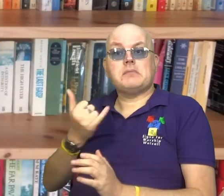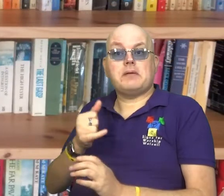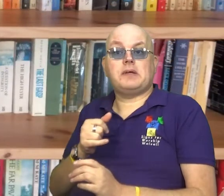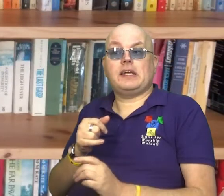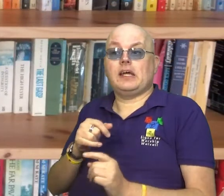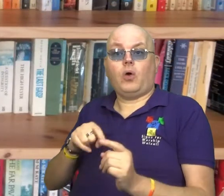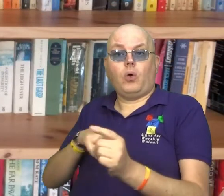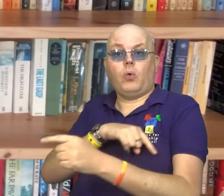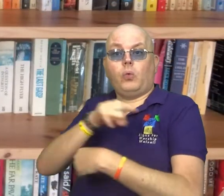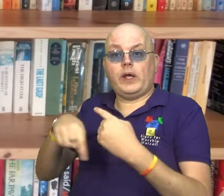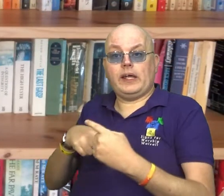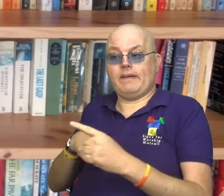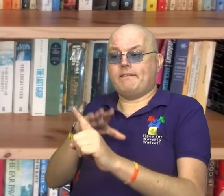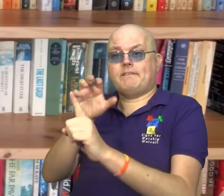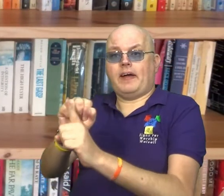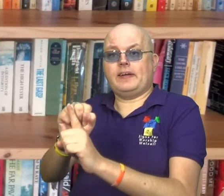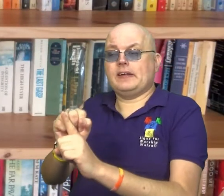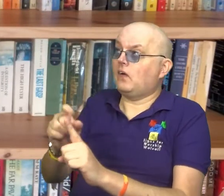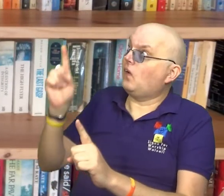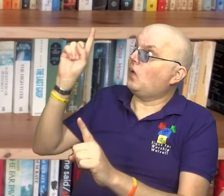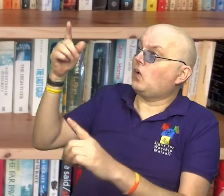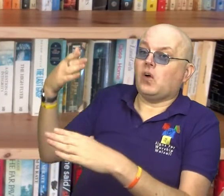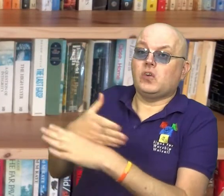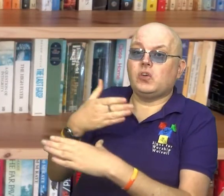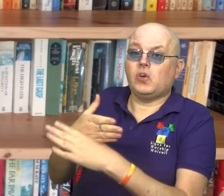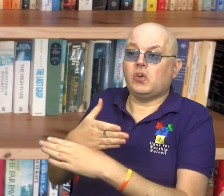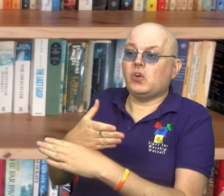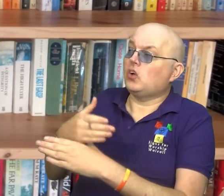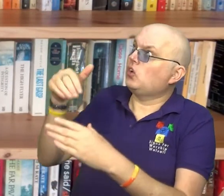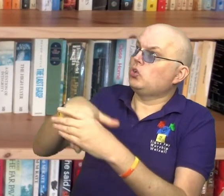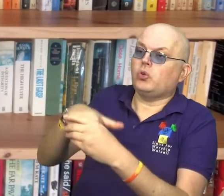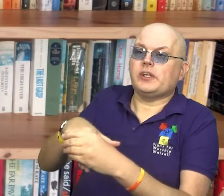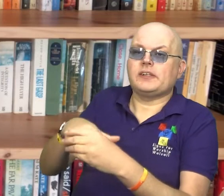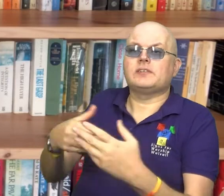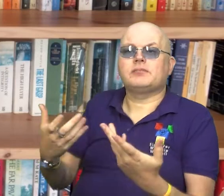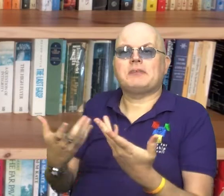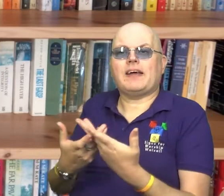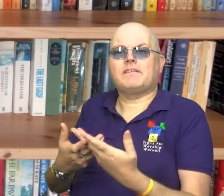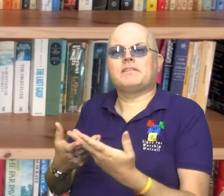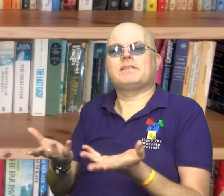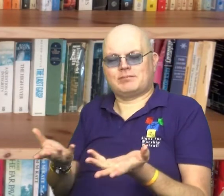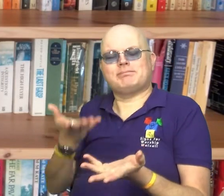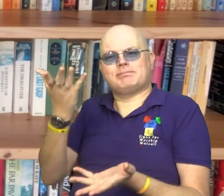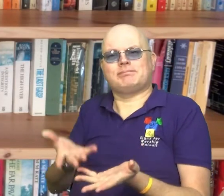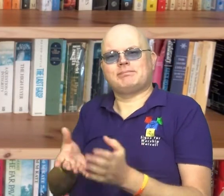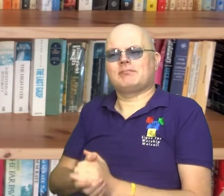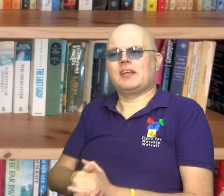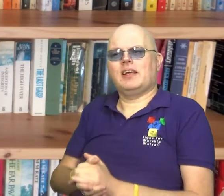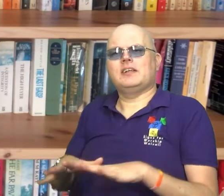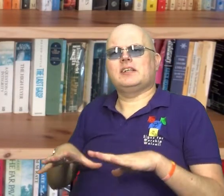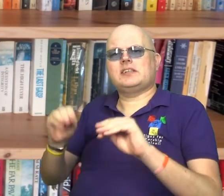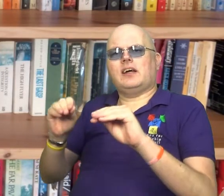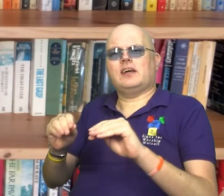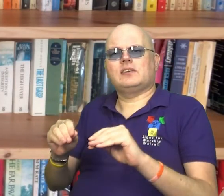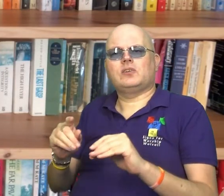Perhaps that is how we find out what God is doing and join in. So let's start